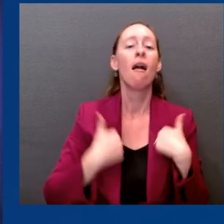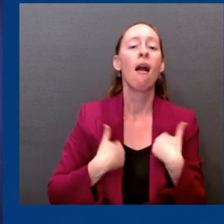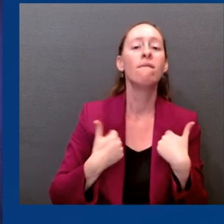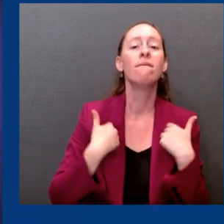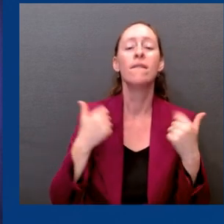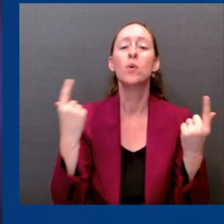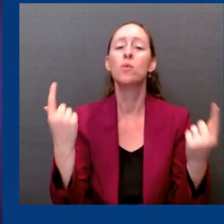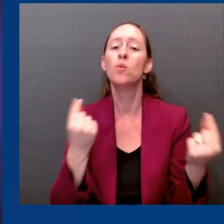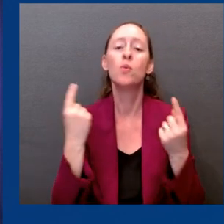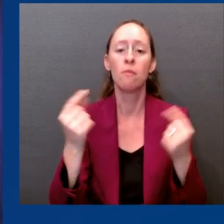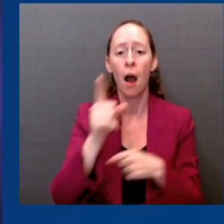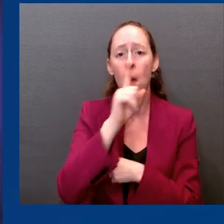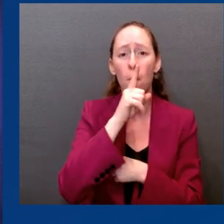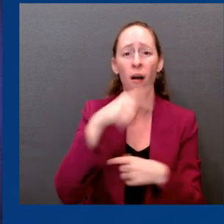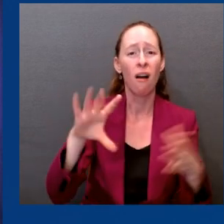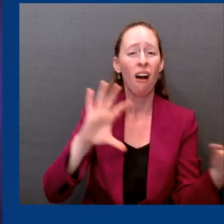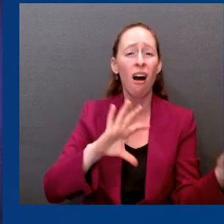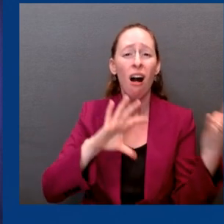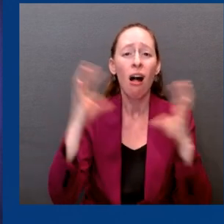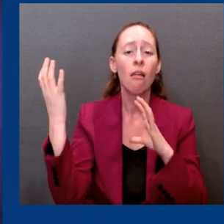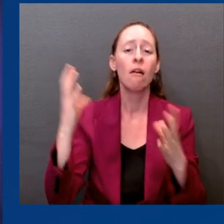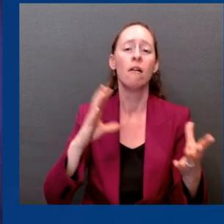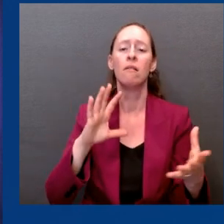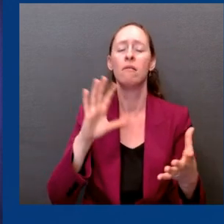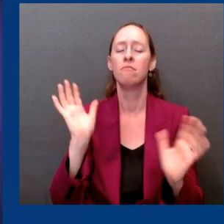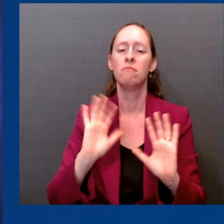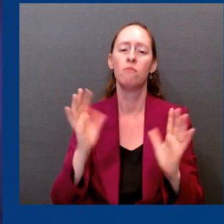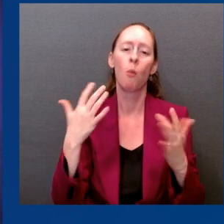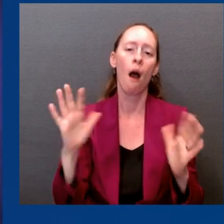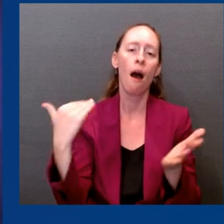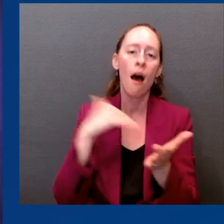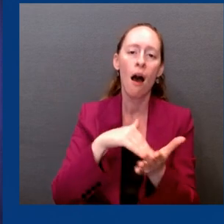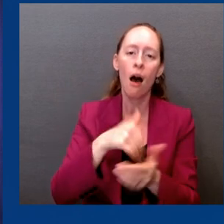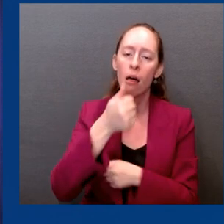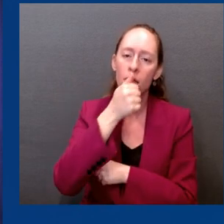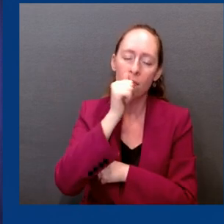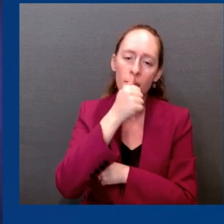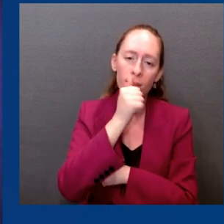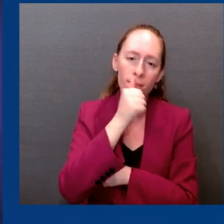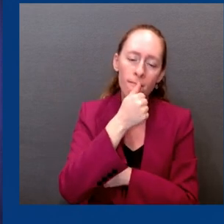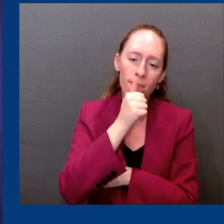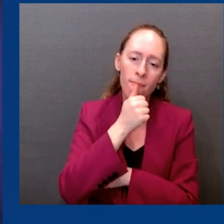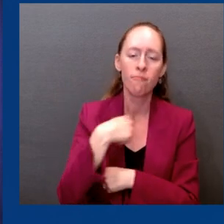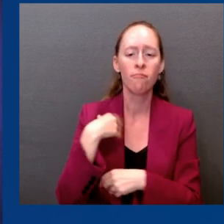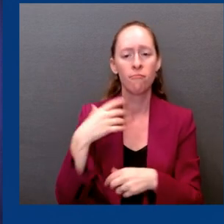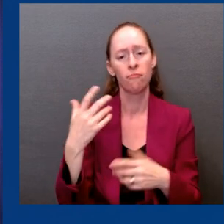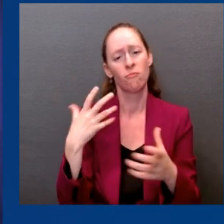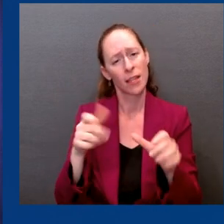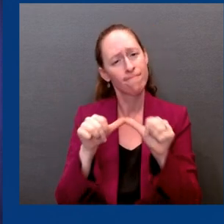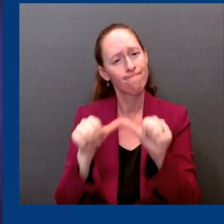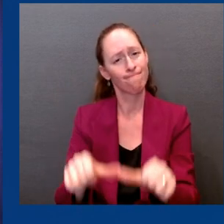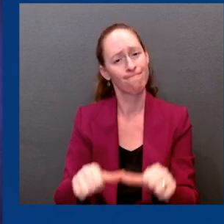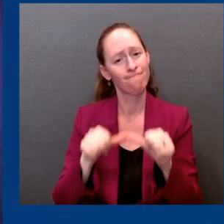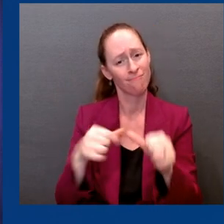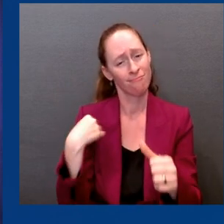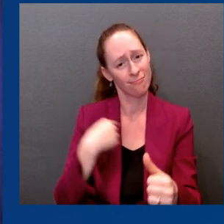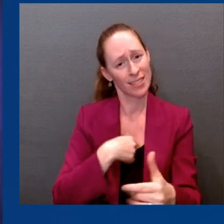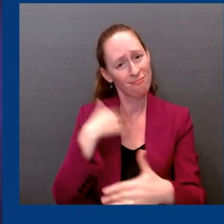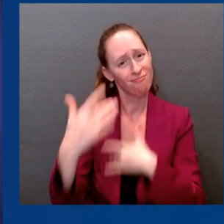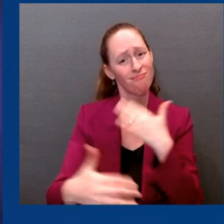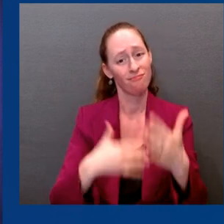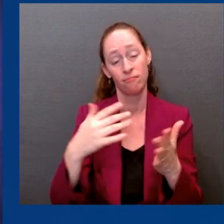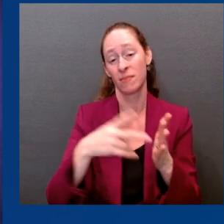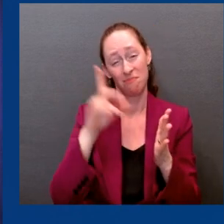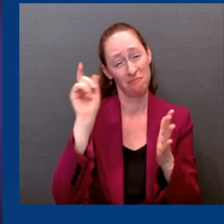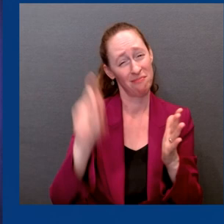have made and to keep moving forward safely, we need everyone to step up. And with that, let me turn it over to Dr.